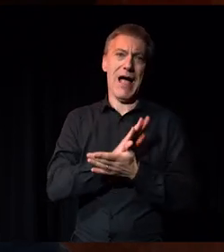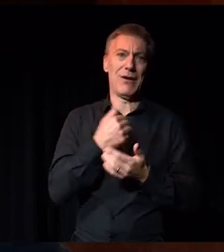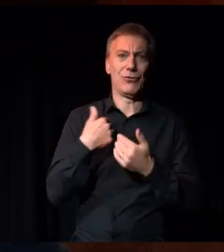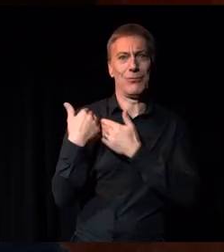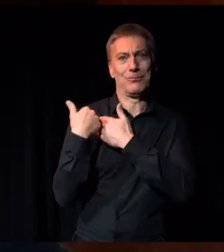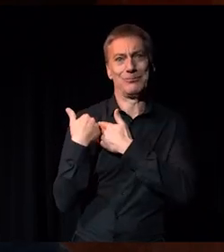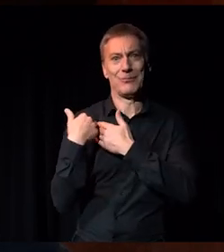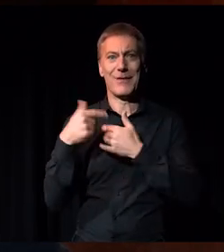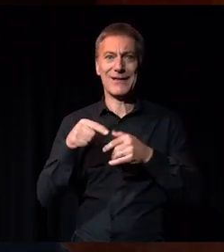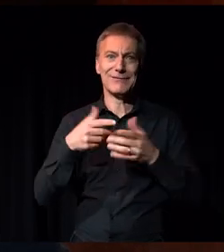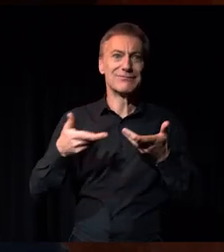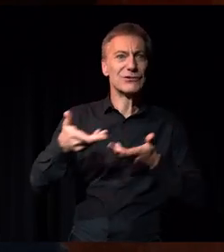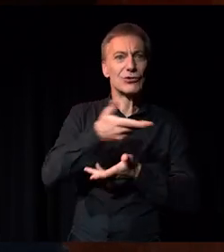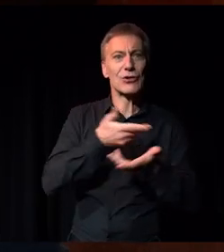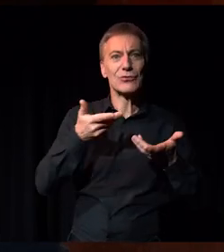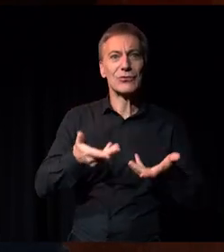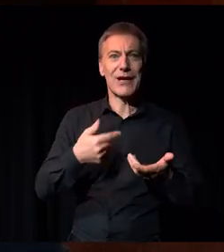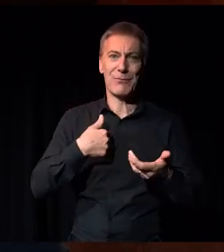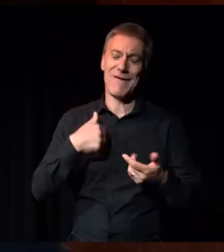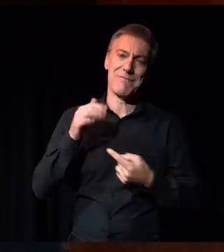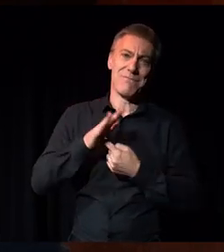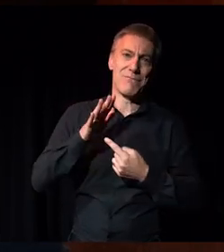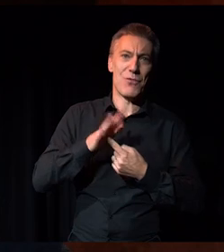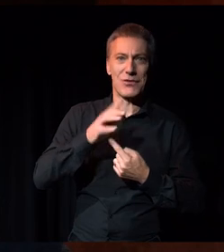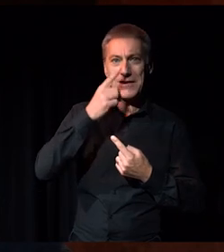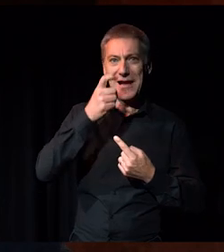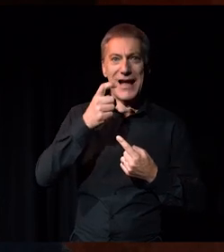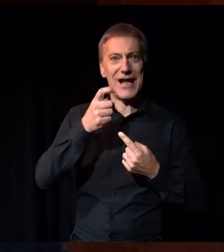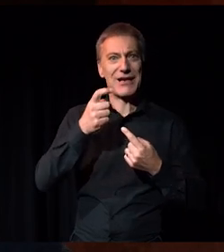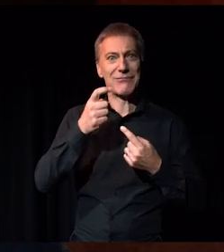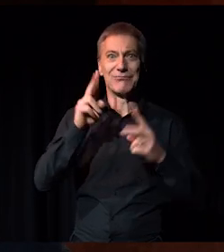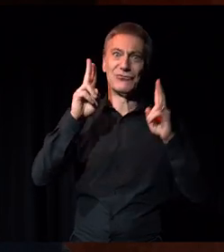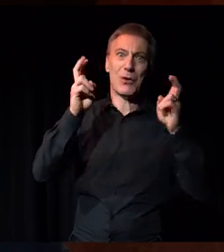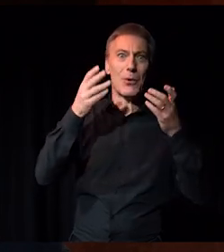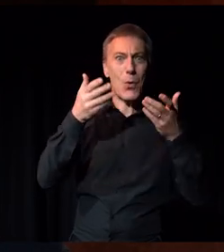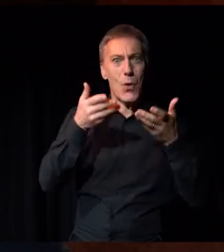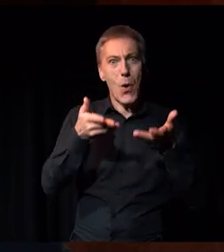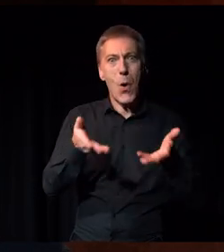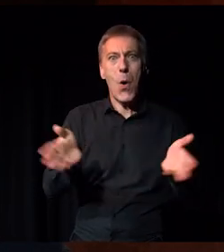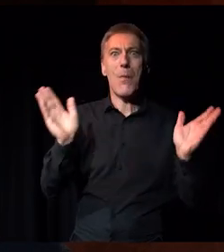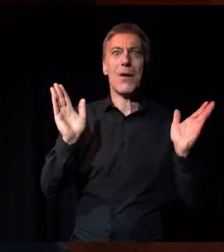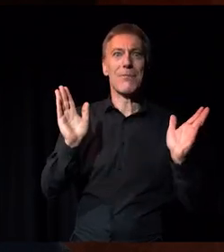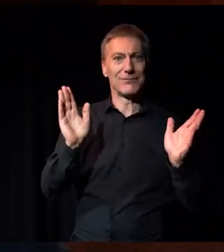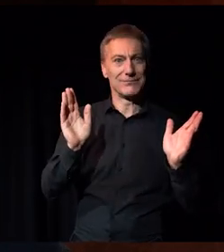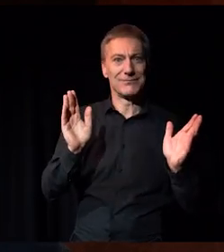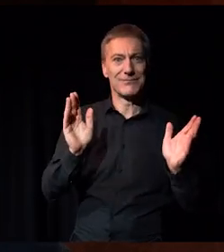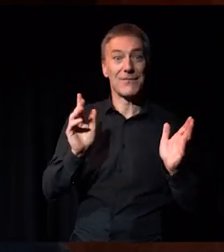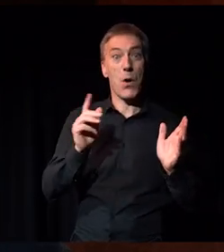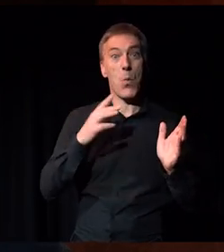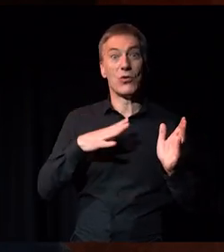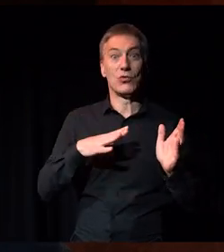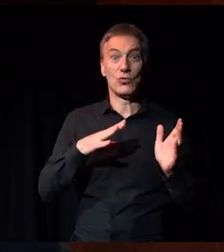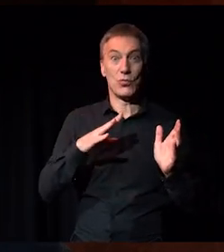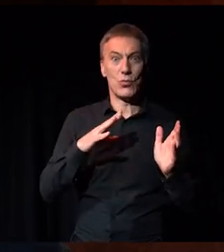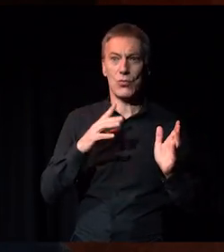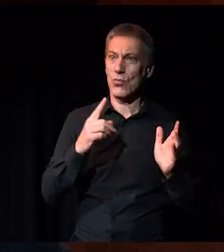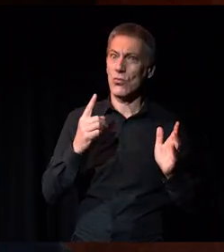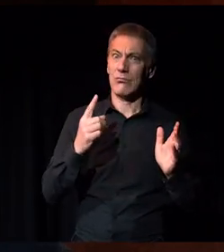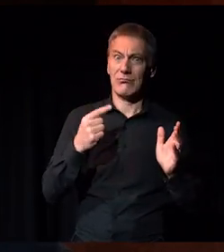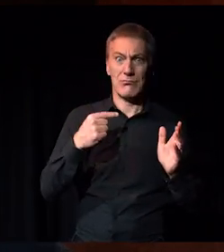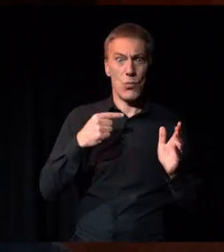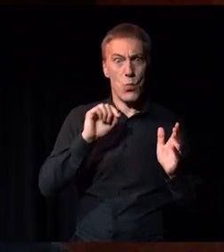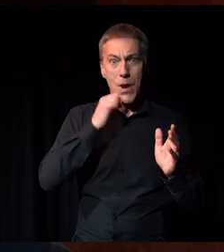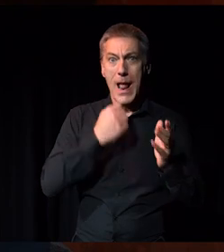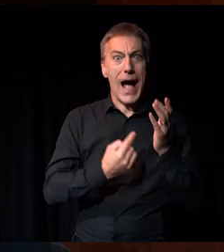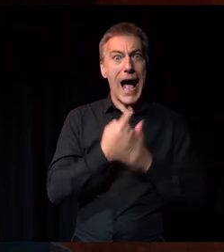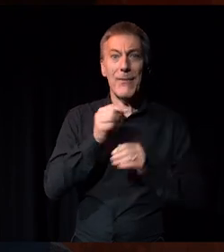hosting this discussion today because I think it's so important that we open up this subject and the discussion more widely. So I'd like to let you know about the shape